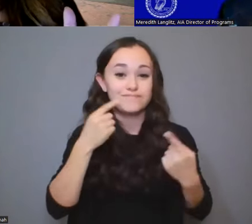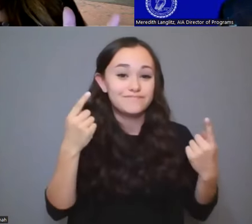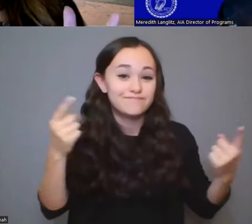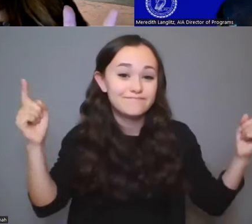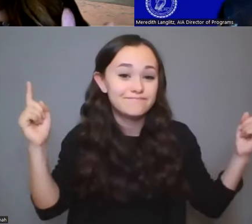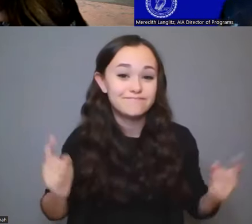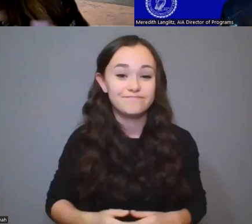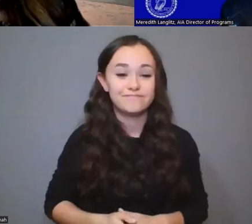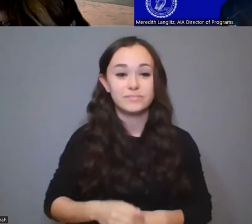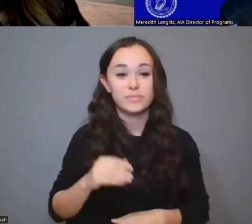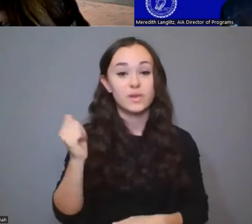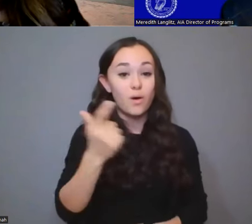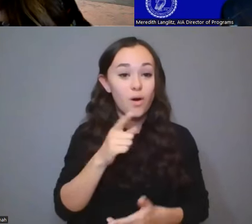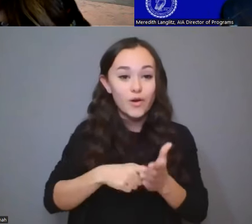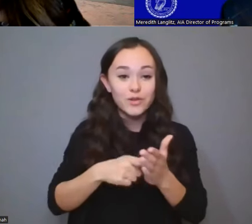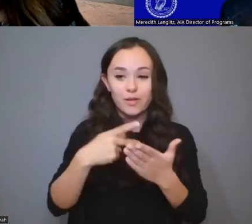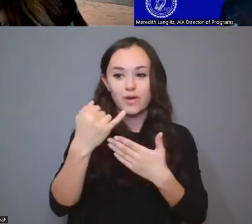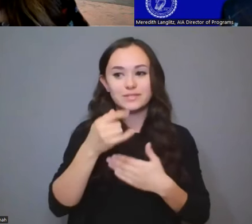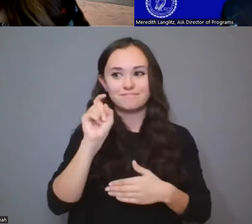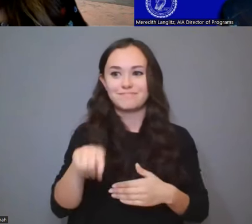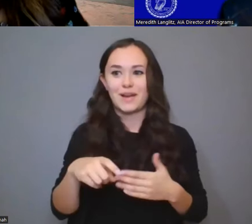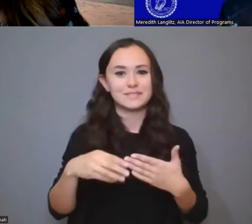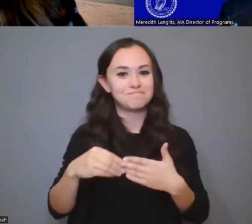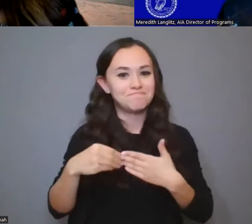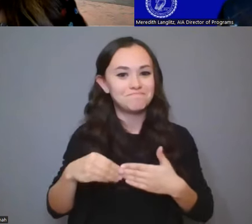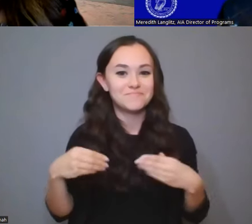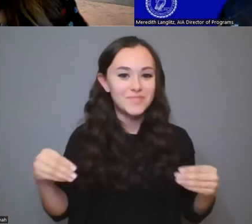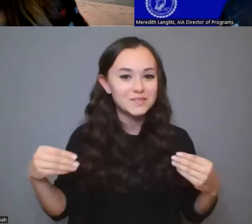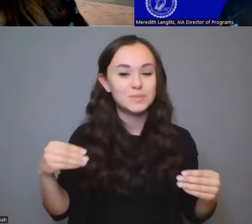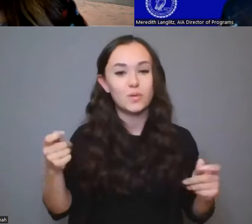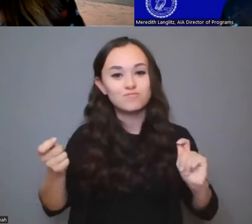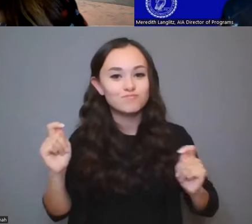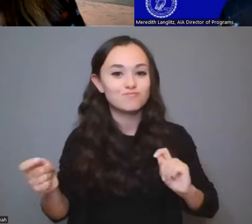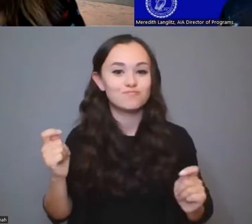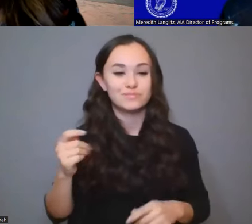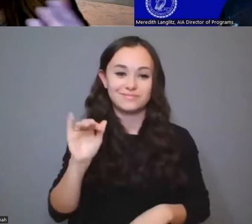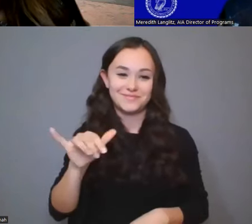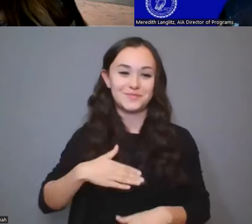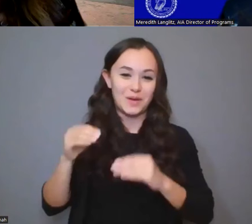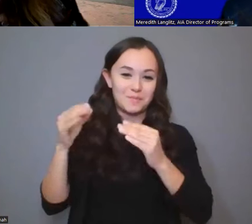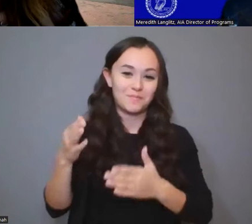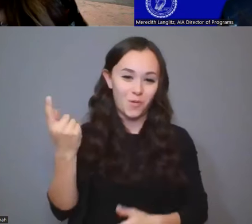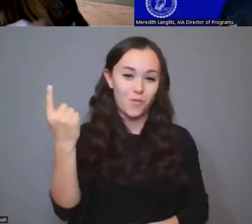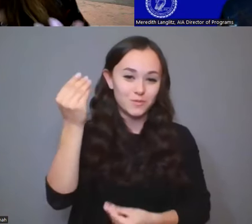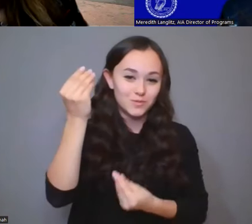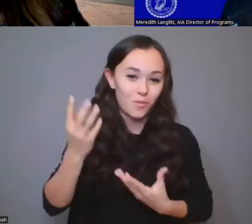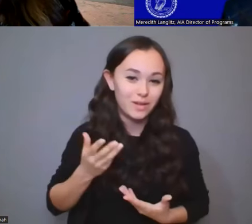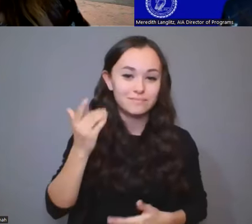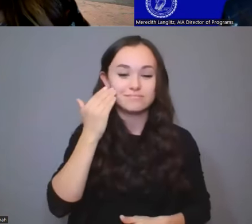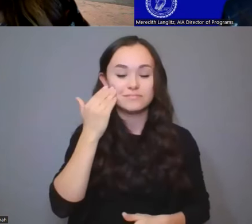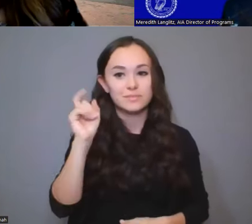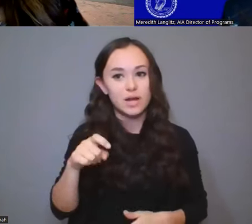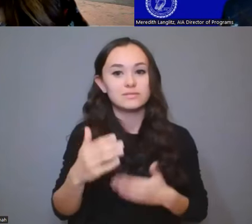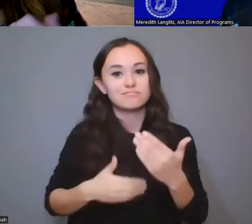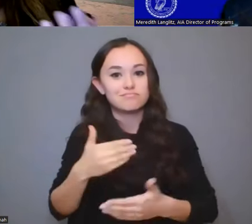archaeology projects, like you've got to stay flexible and fluid. This is what my advisor at Berkeley always told me, Kent Lightfoot. You've got to roll with the punches. You've got to